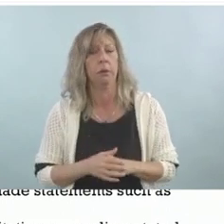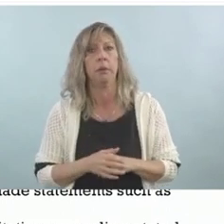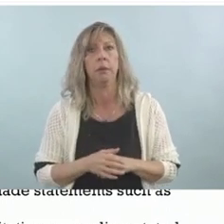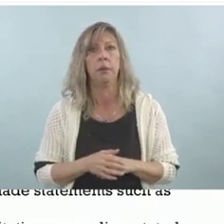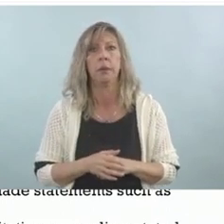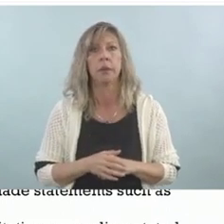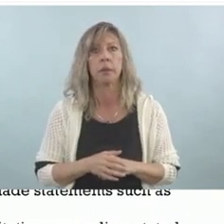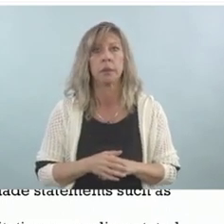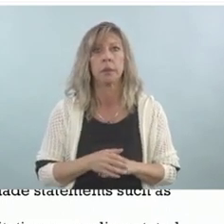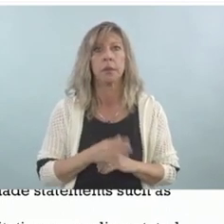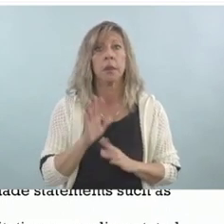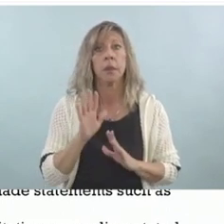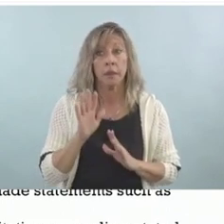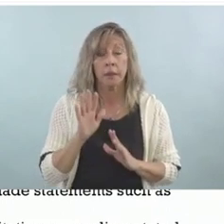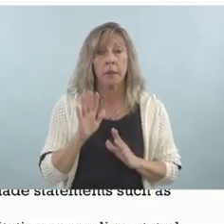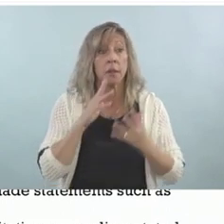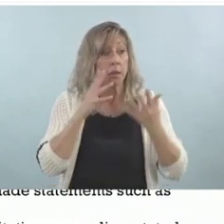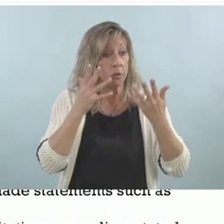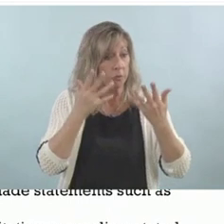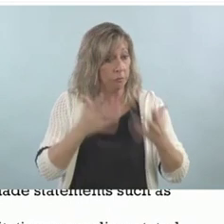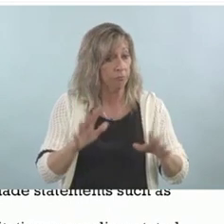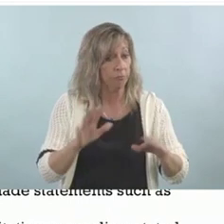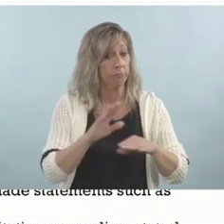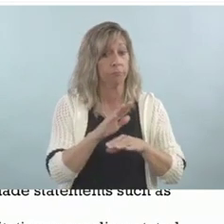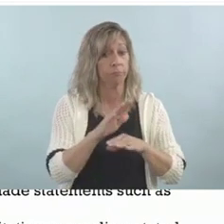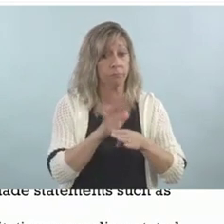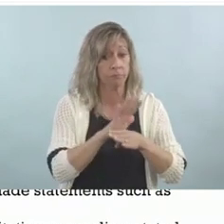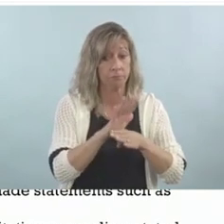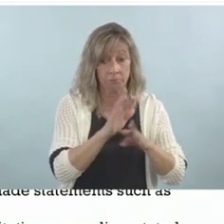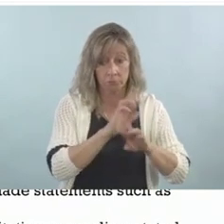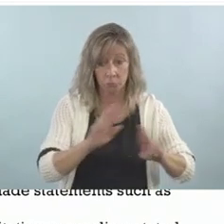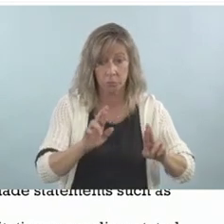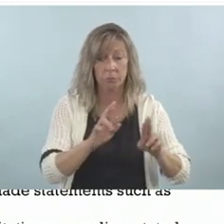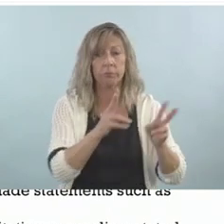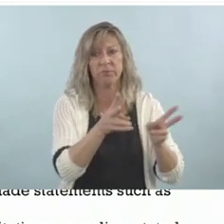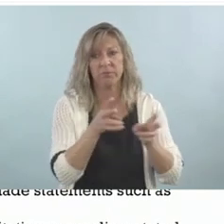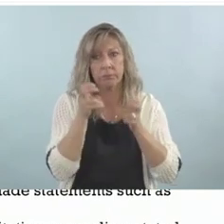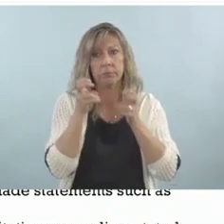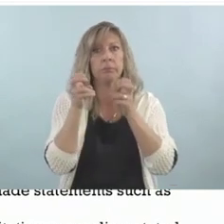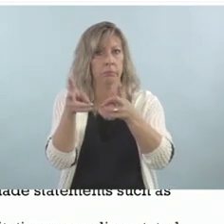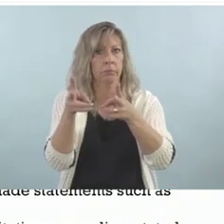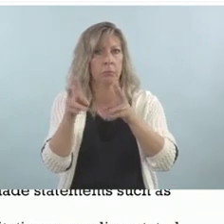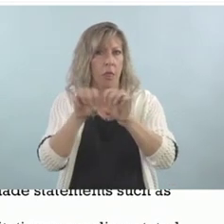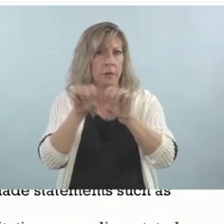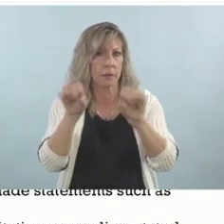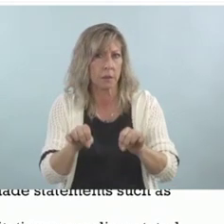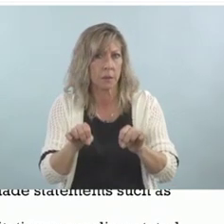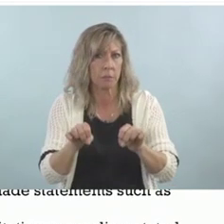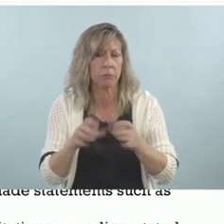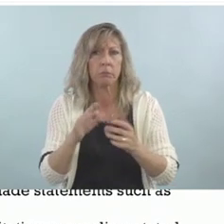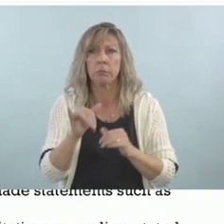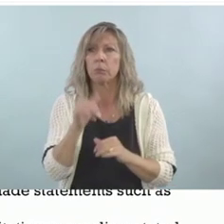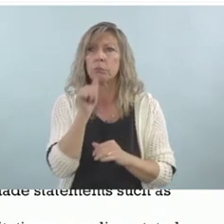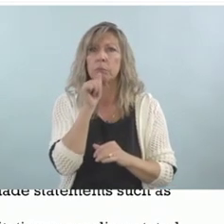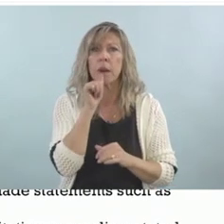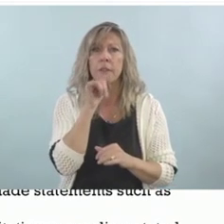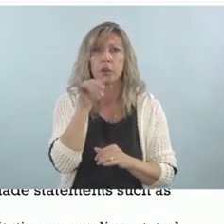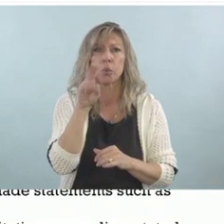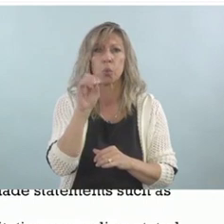a system where they could be deployed. It was actually a private YouTube channel,